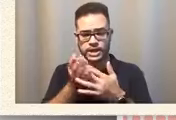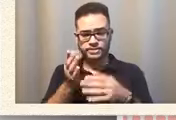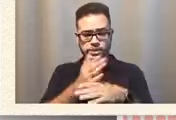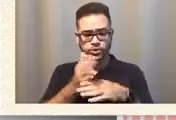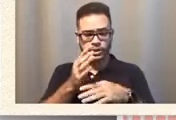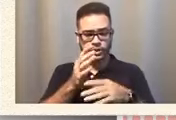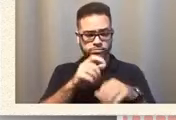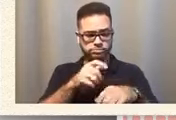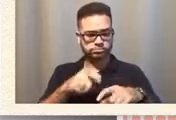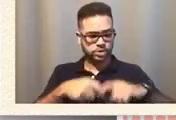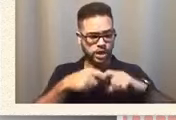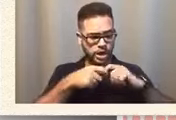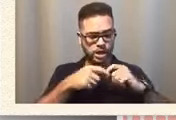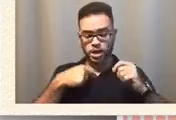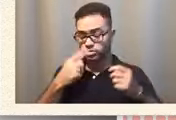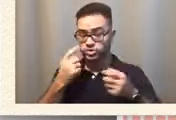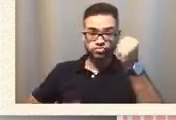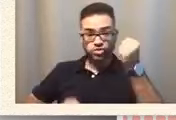running across the street